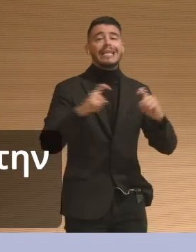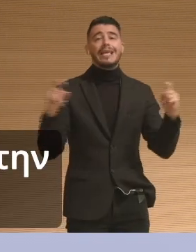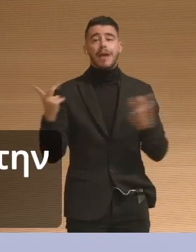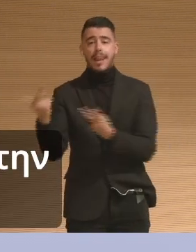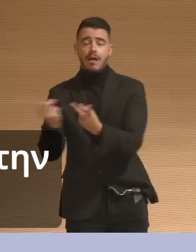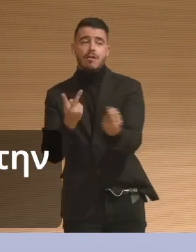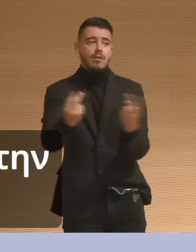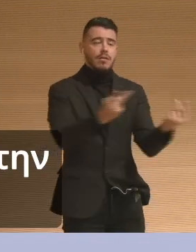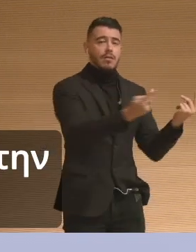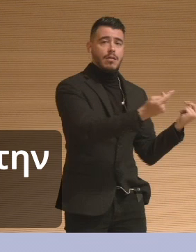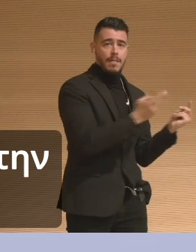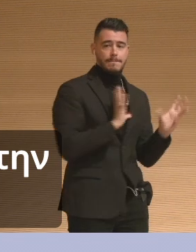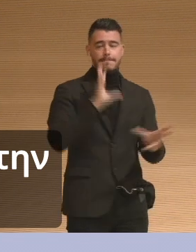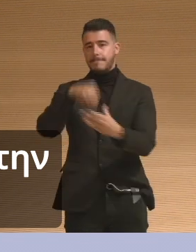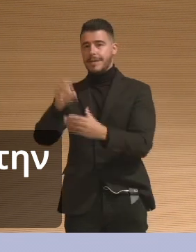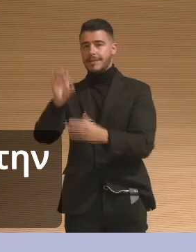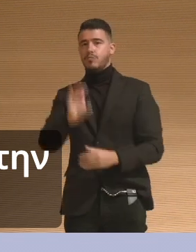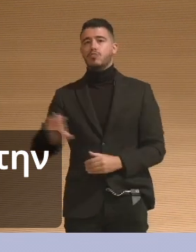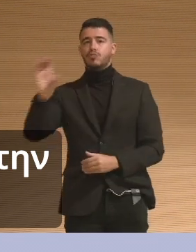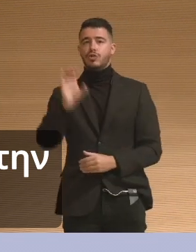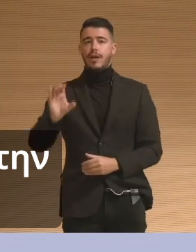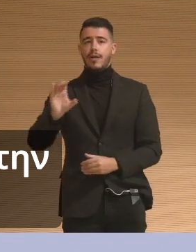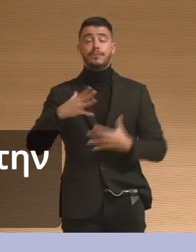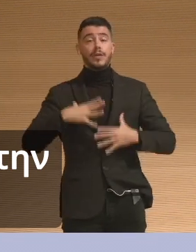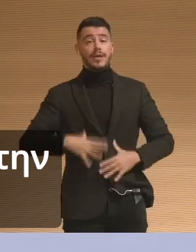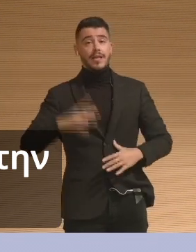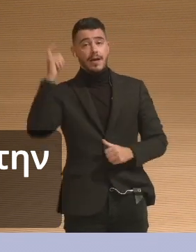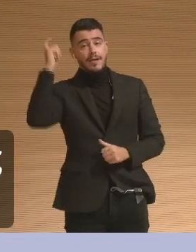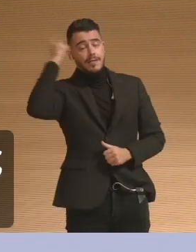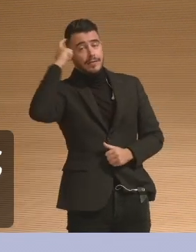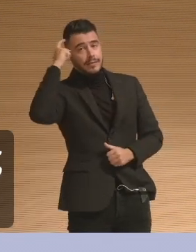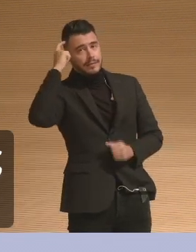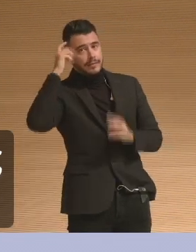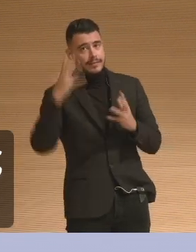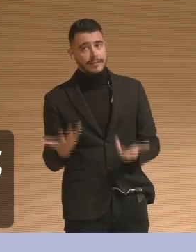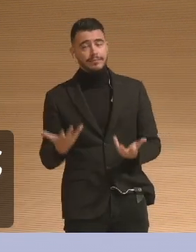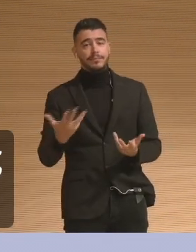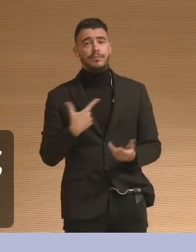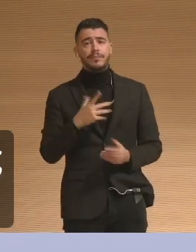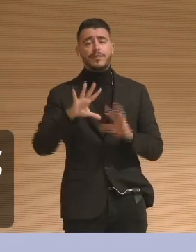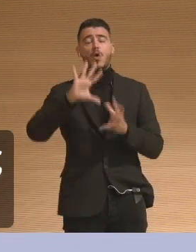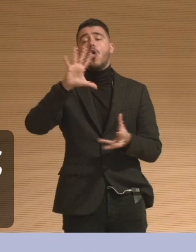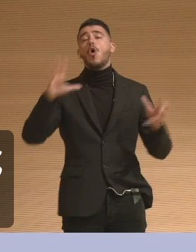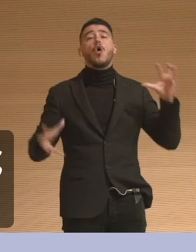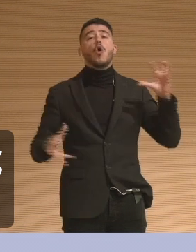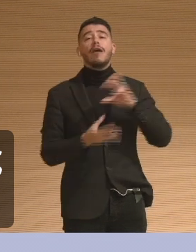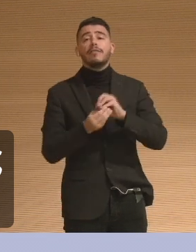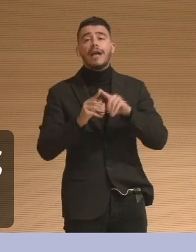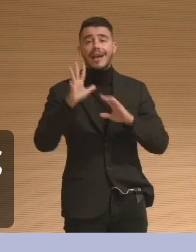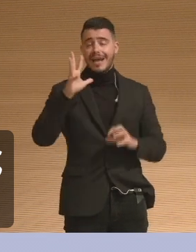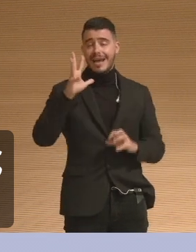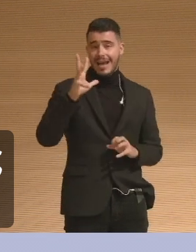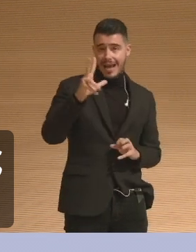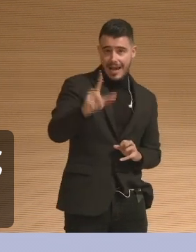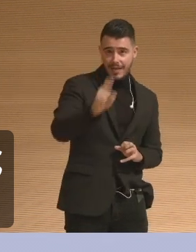are these same dynamics occurring in people's everyday lives? Are we doing them as a part of non-facilitated